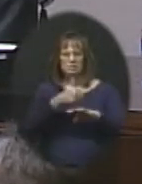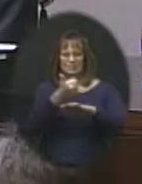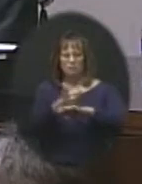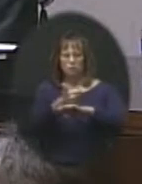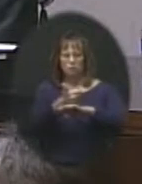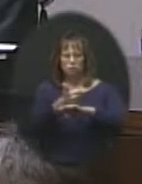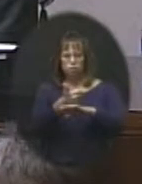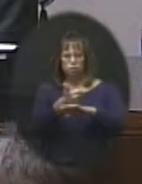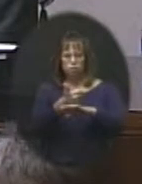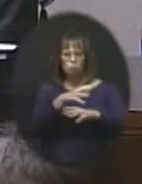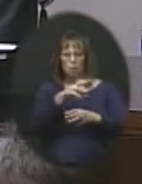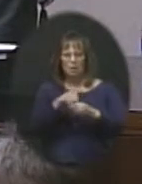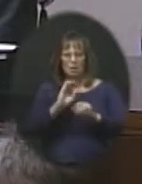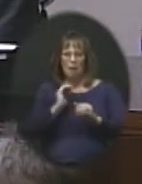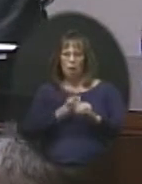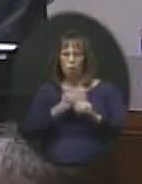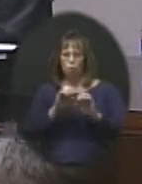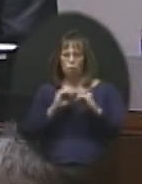across our organization.